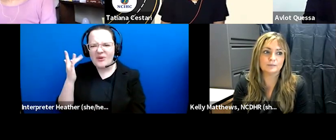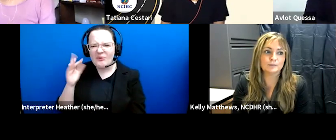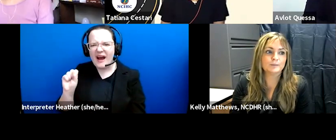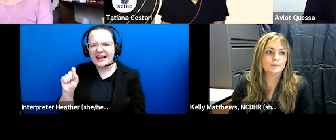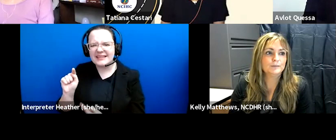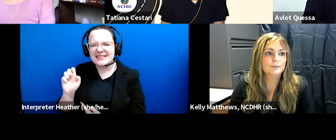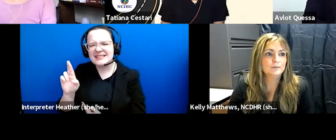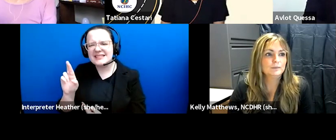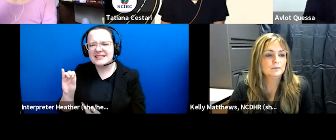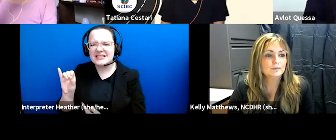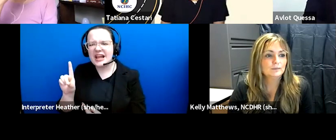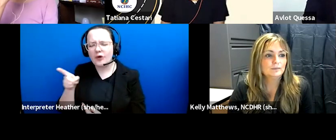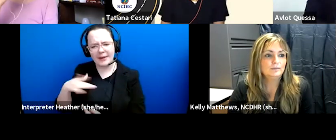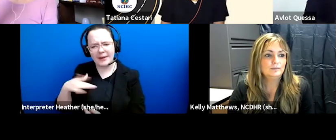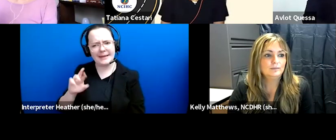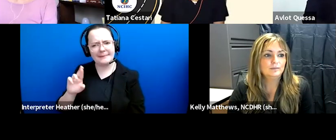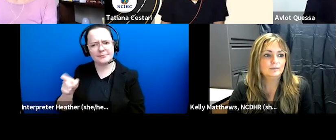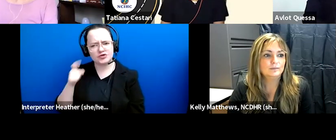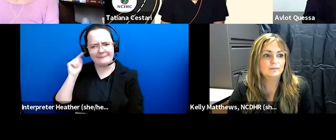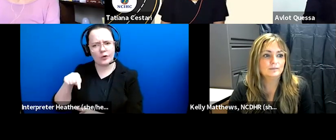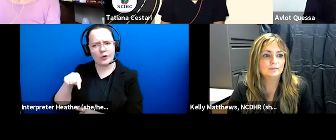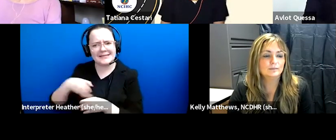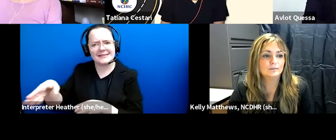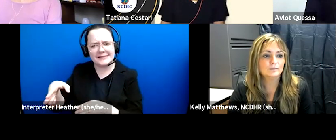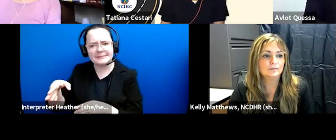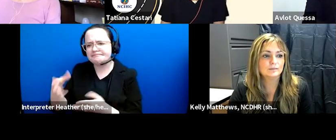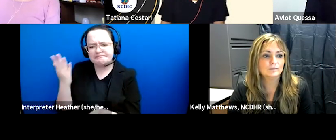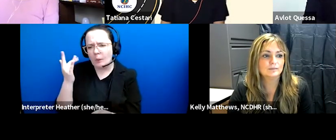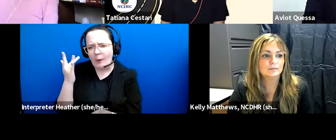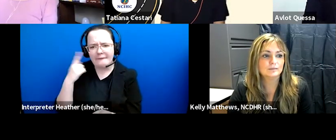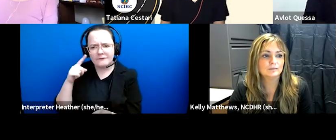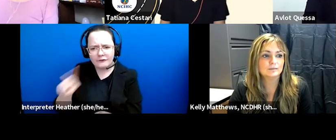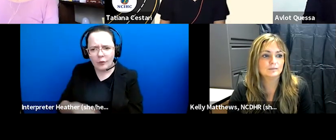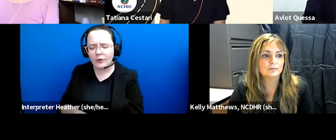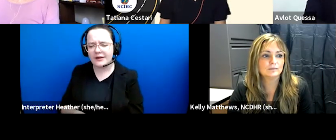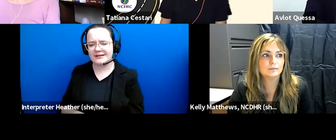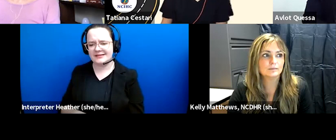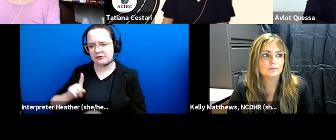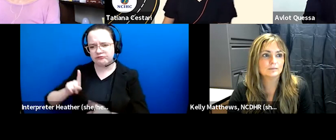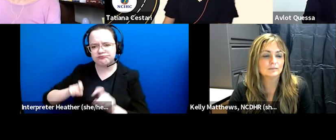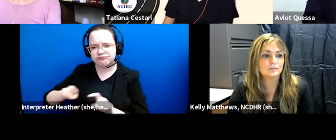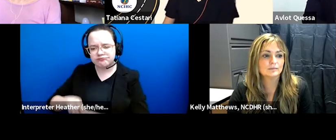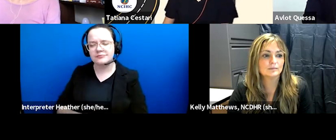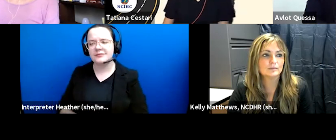are often prescribed in this certain circumstance or you know um